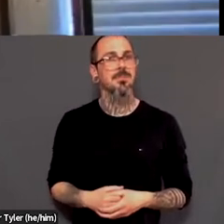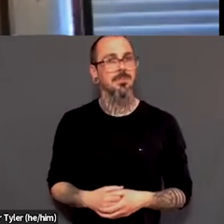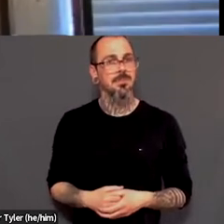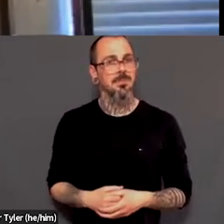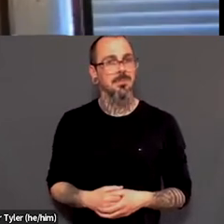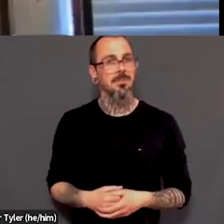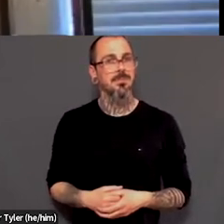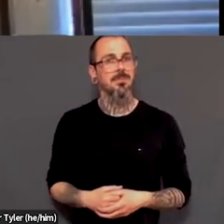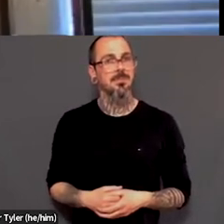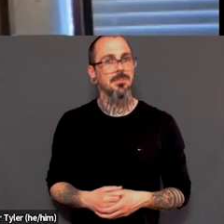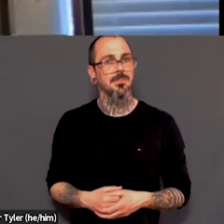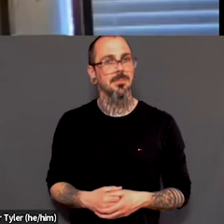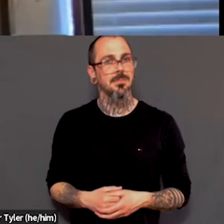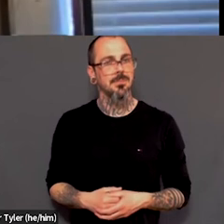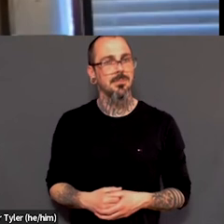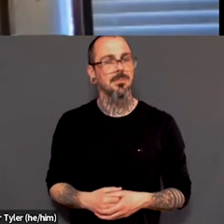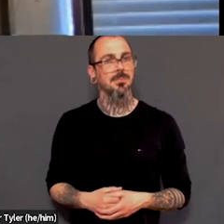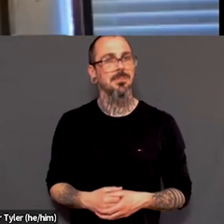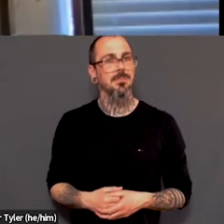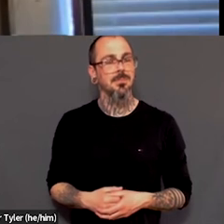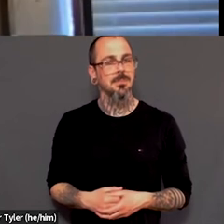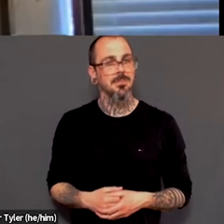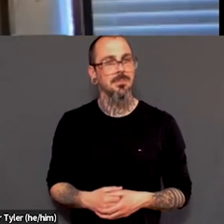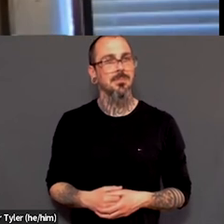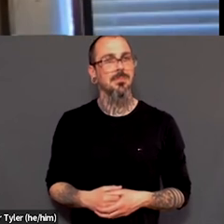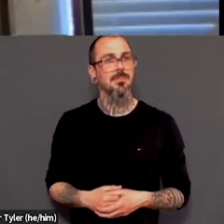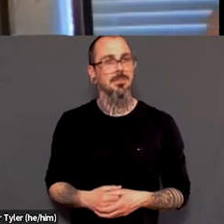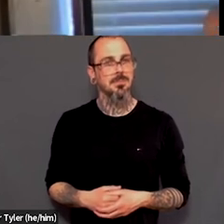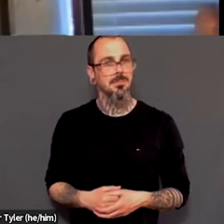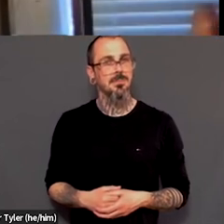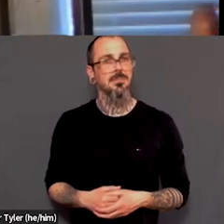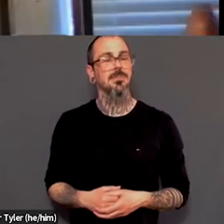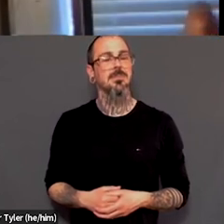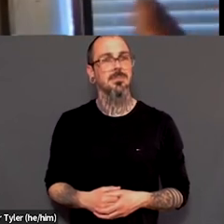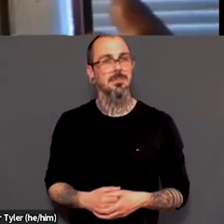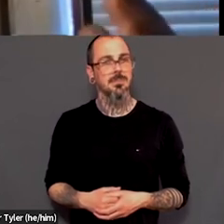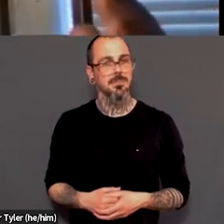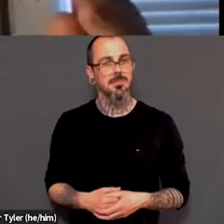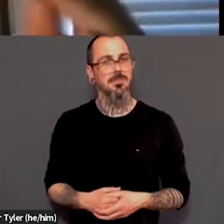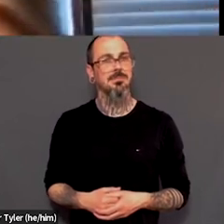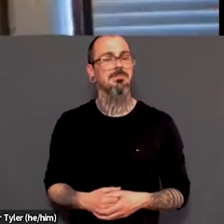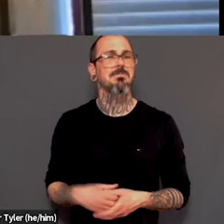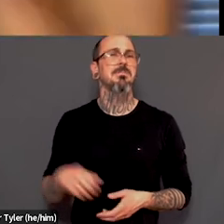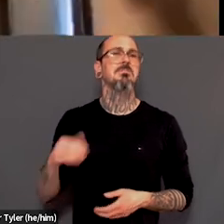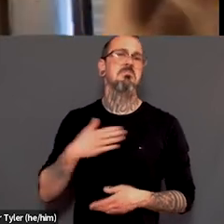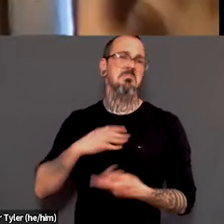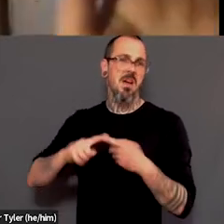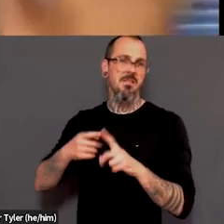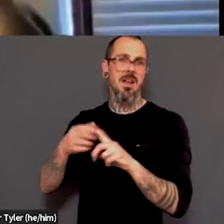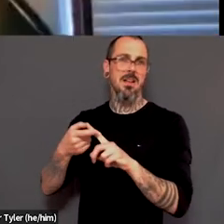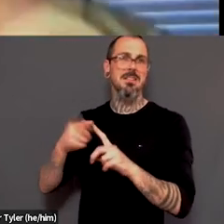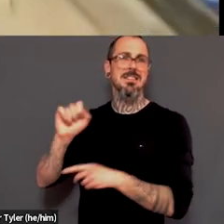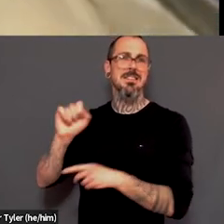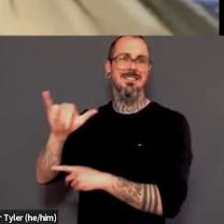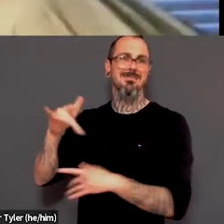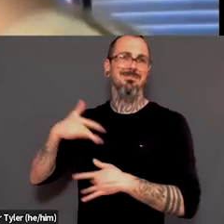Um, so that means what we can be is what we can see represented.